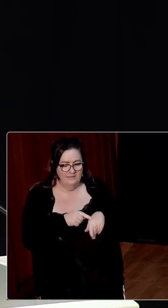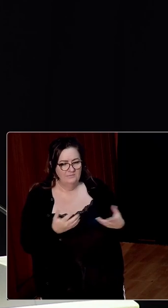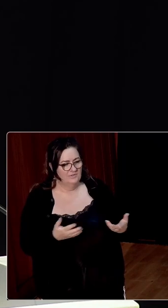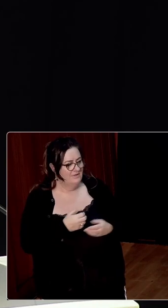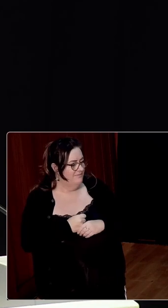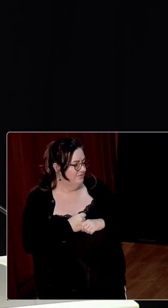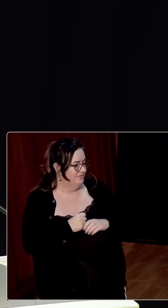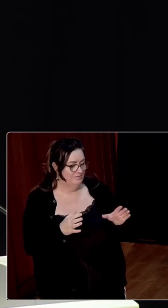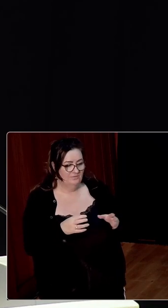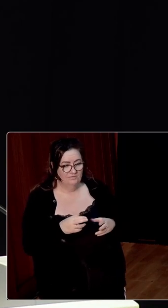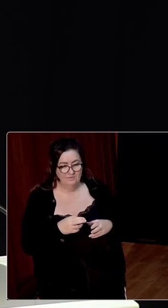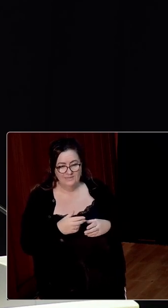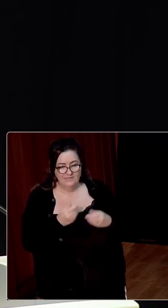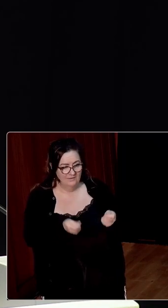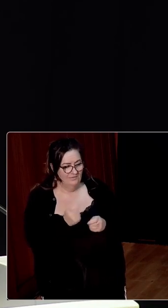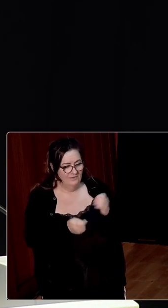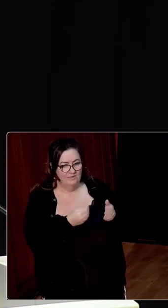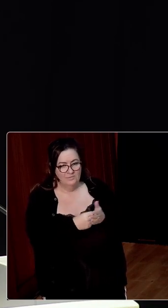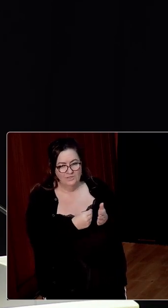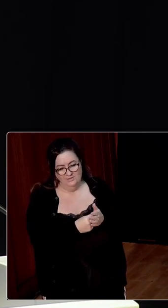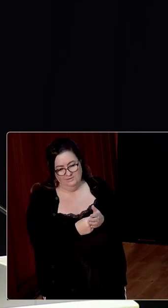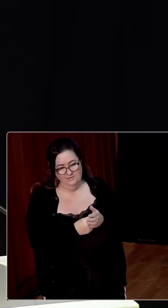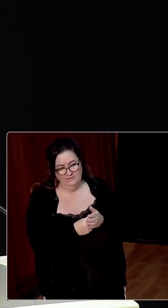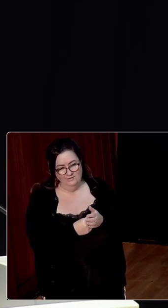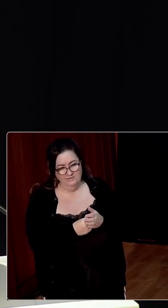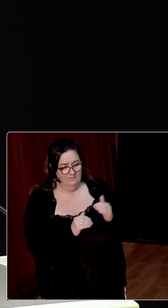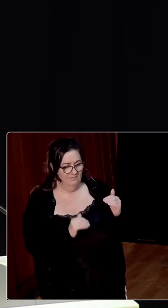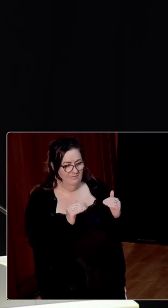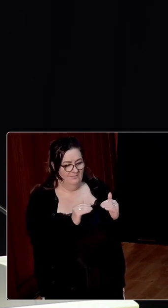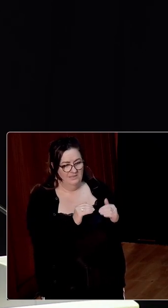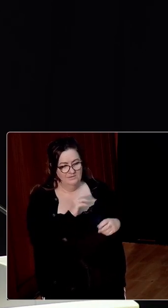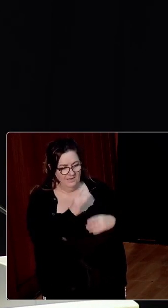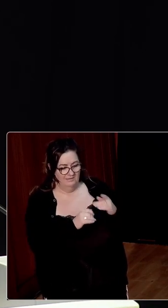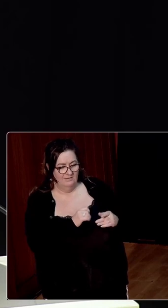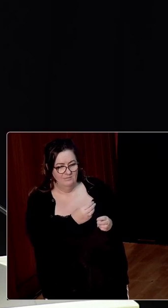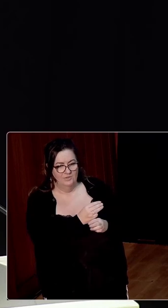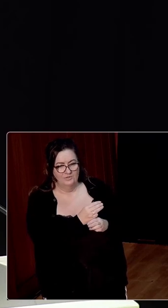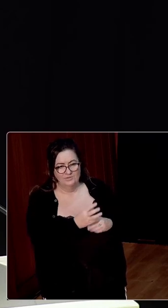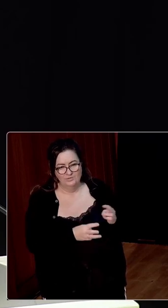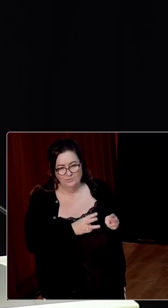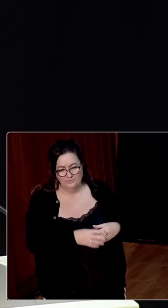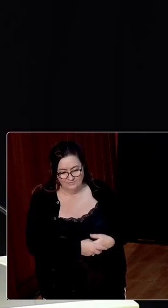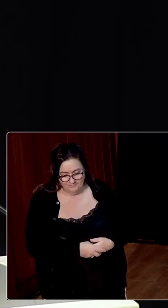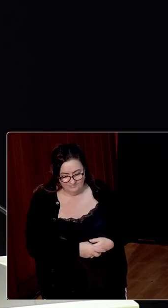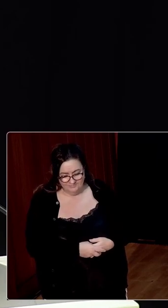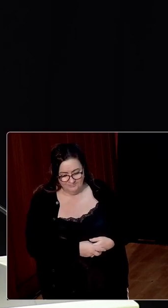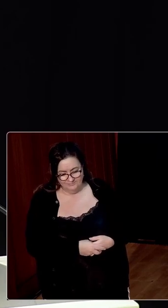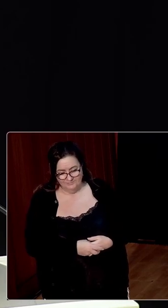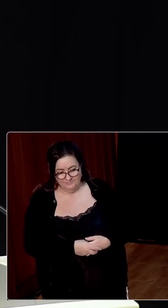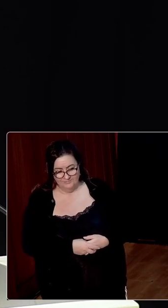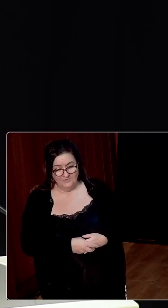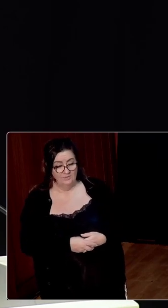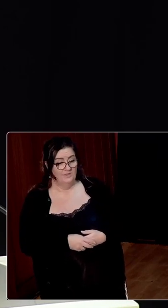never releasing enough wealth to eliminate the necessity for mothers and their children to work. The cost of ingraining this logic in the